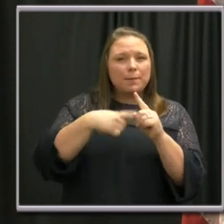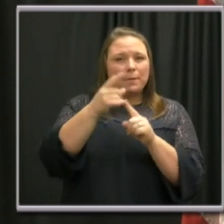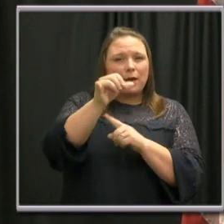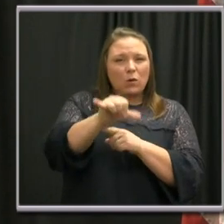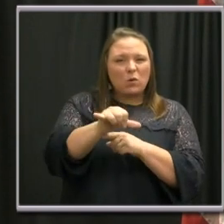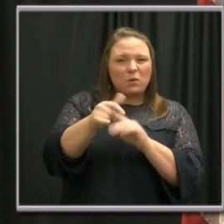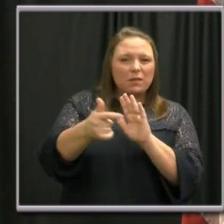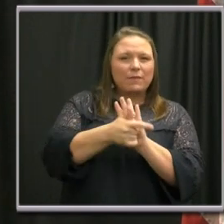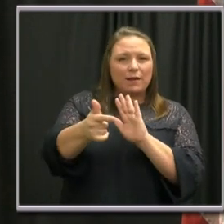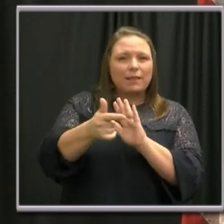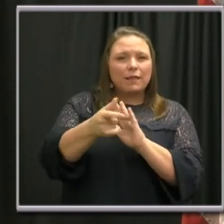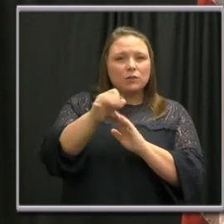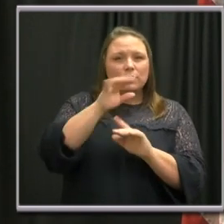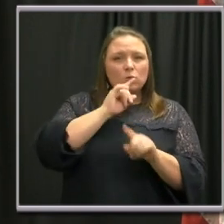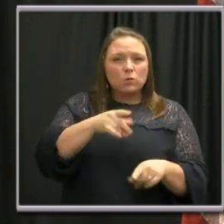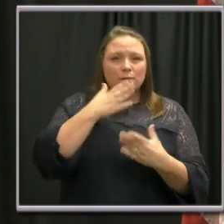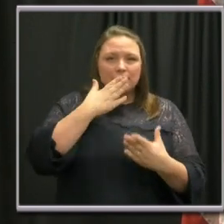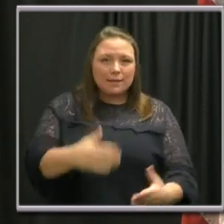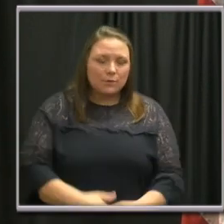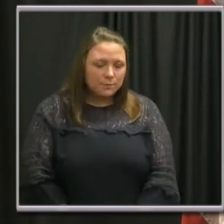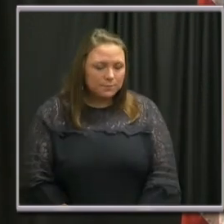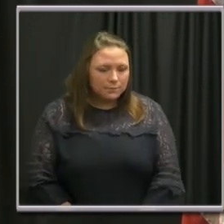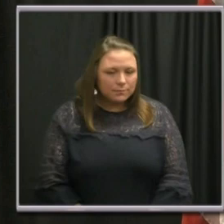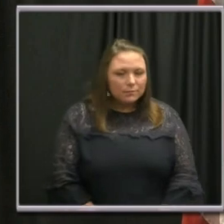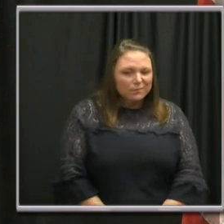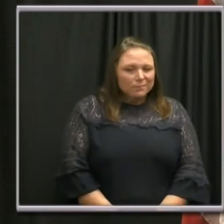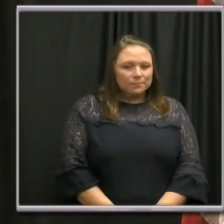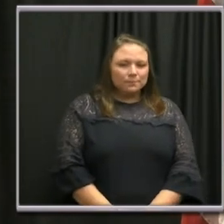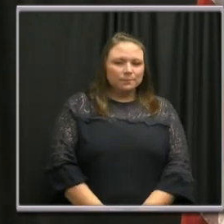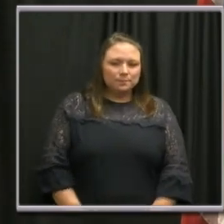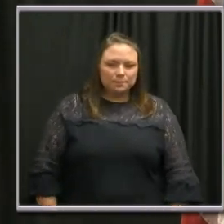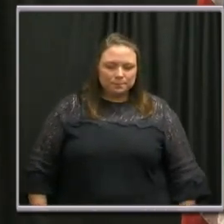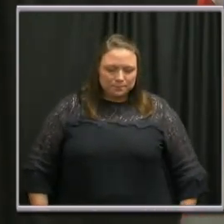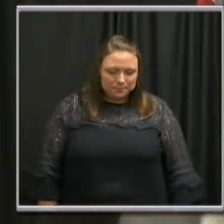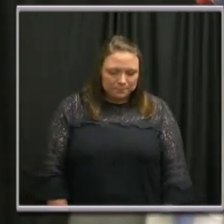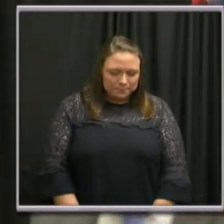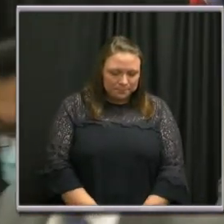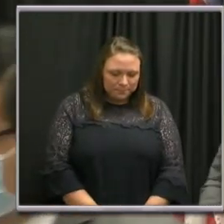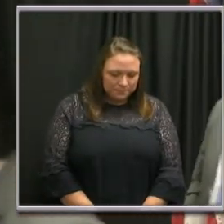violating the order. Thanks. Mr. Atkins?